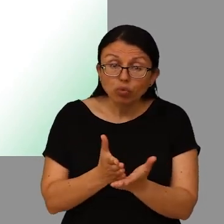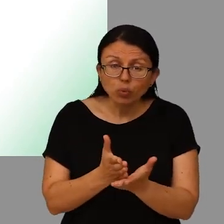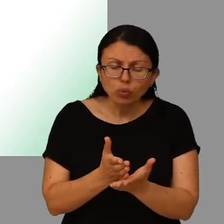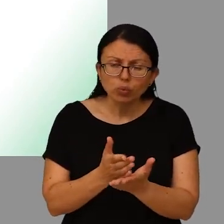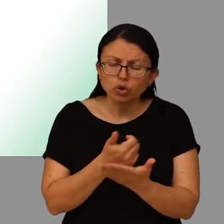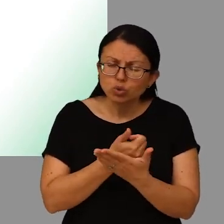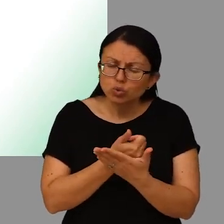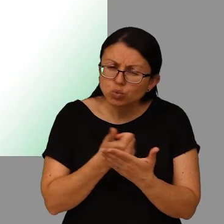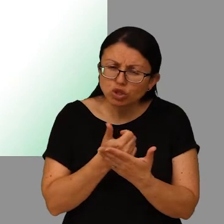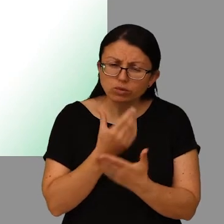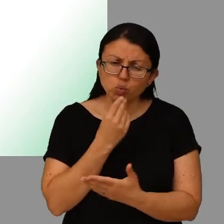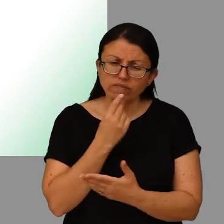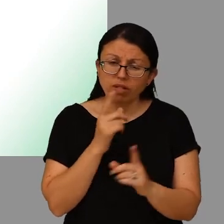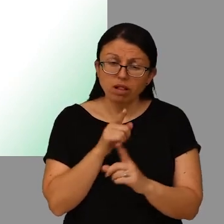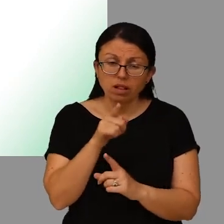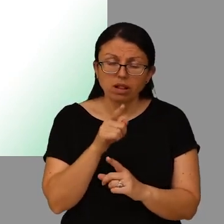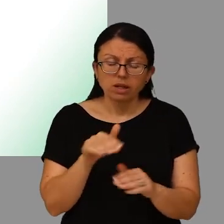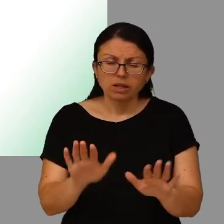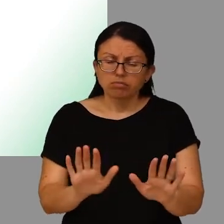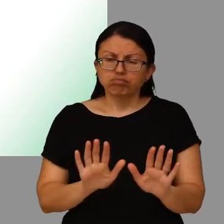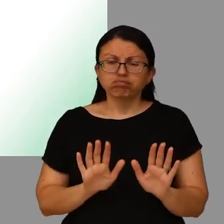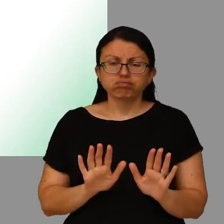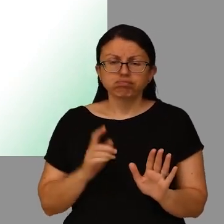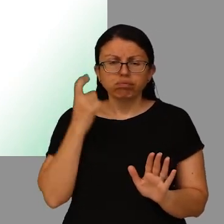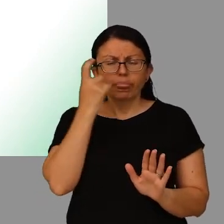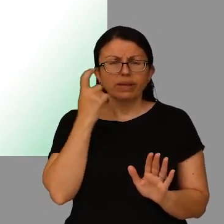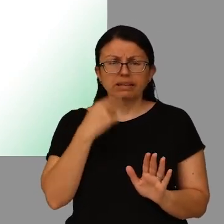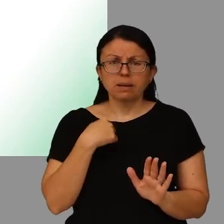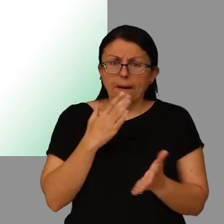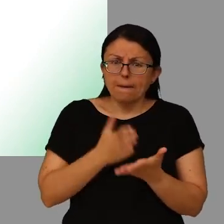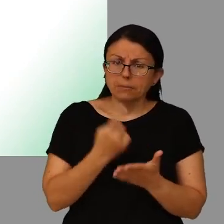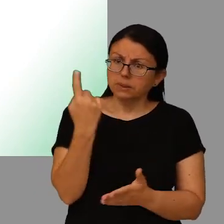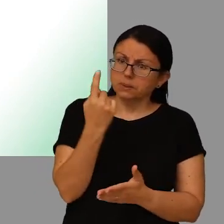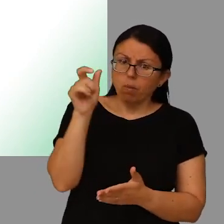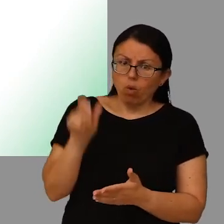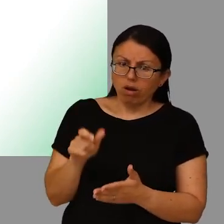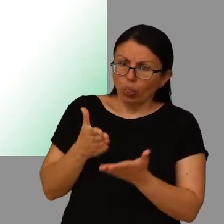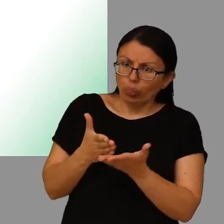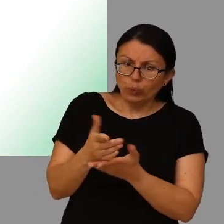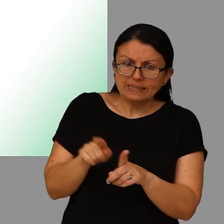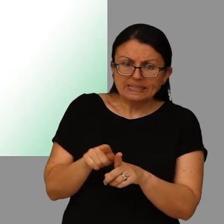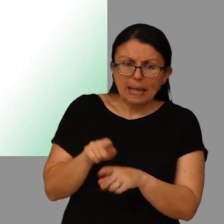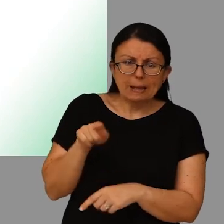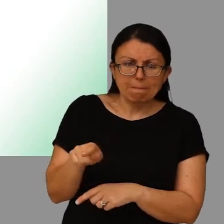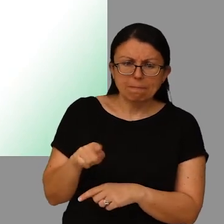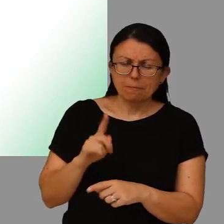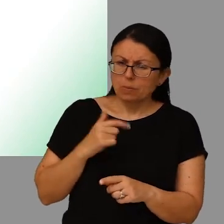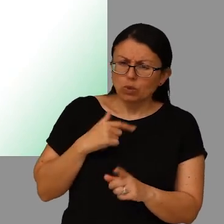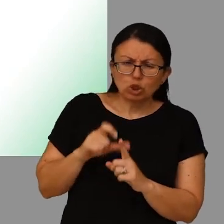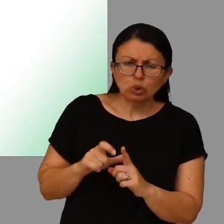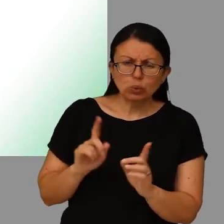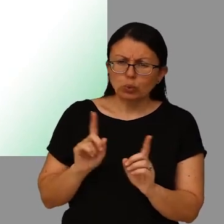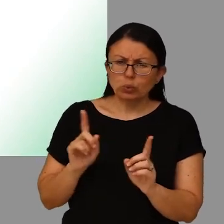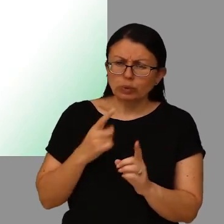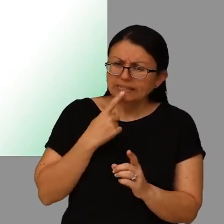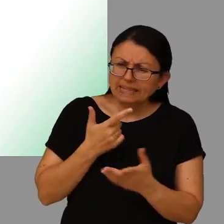it's really helpful sometimes to take a step back and say if this was happening to one of my close friends what would I